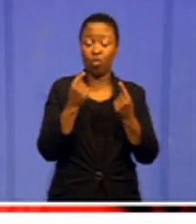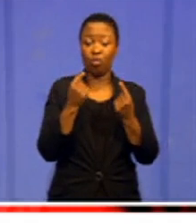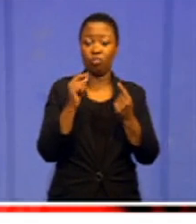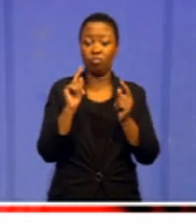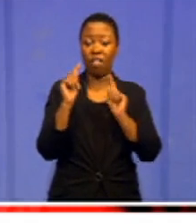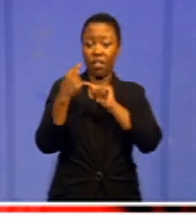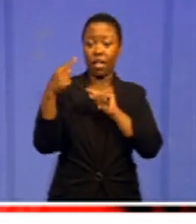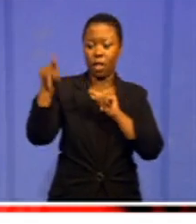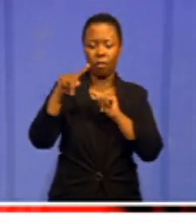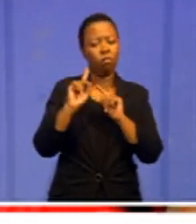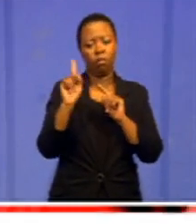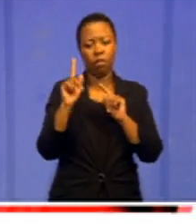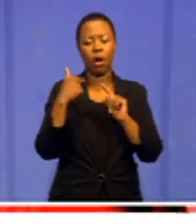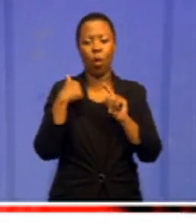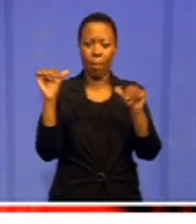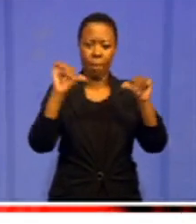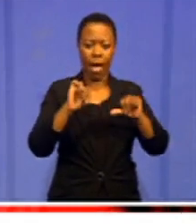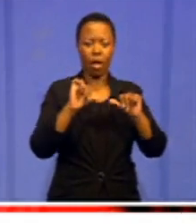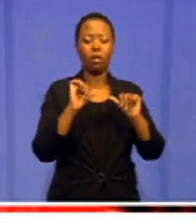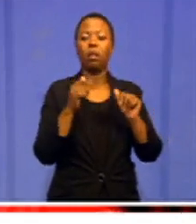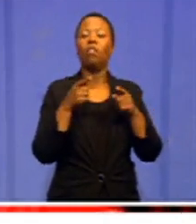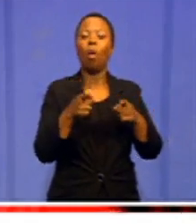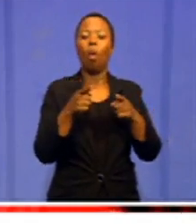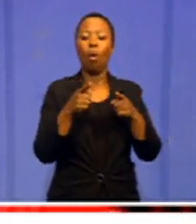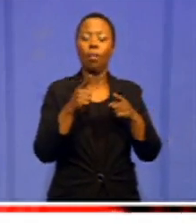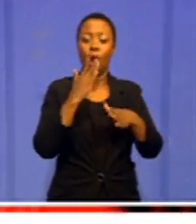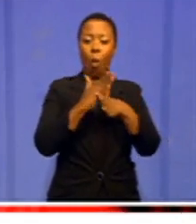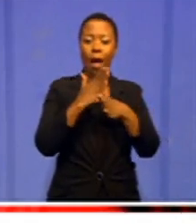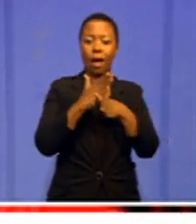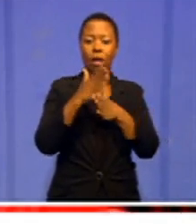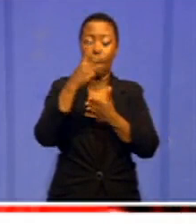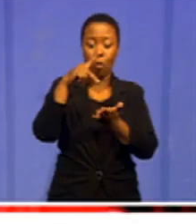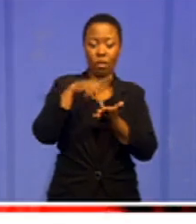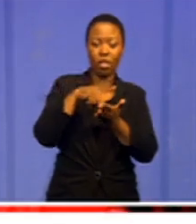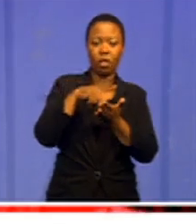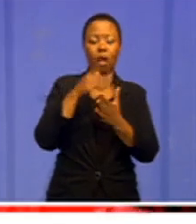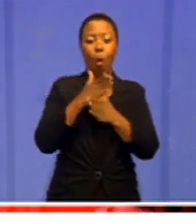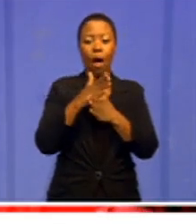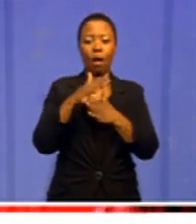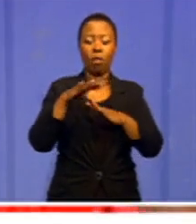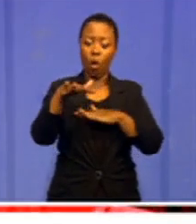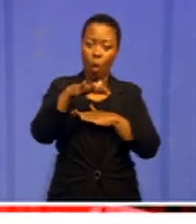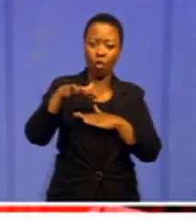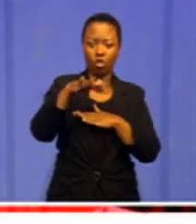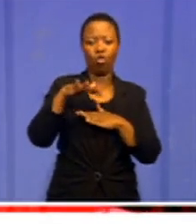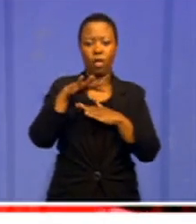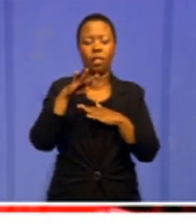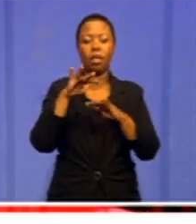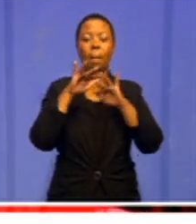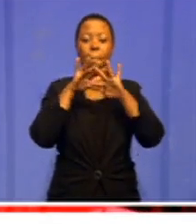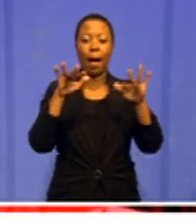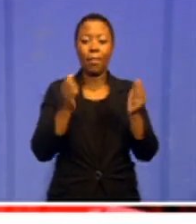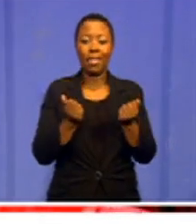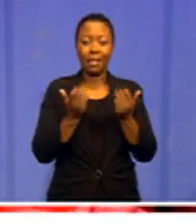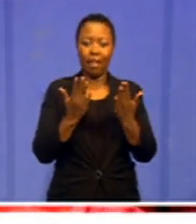that we improve the working conditions of the workers in that particular sector, especially in the public service.